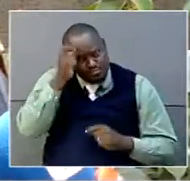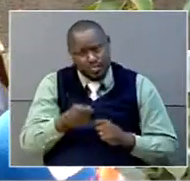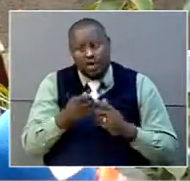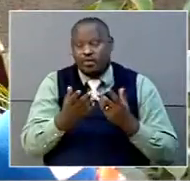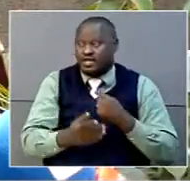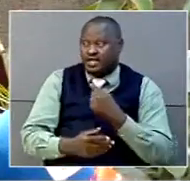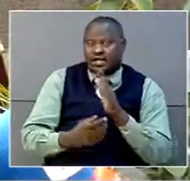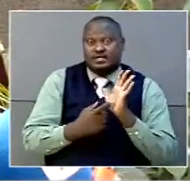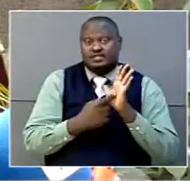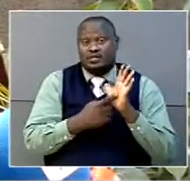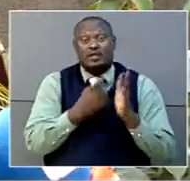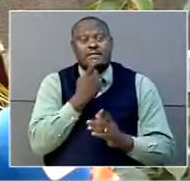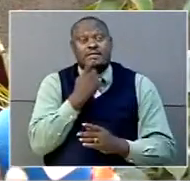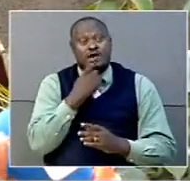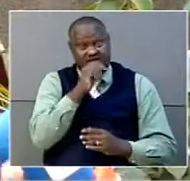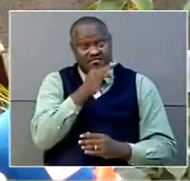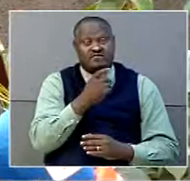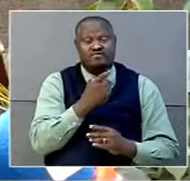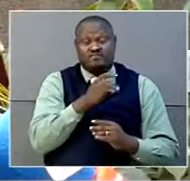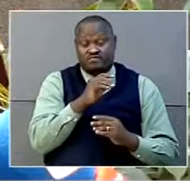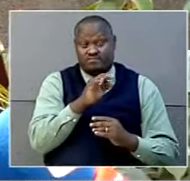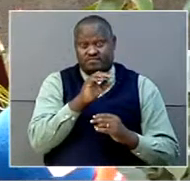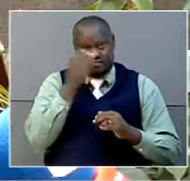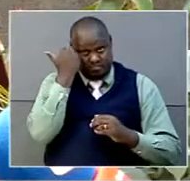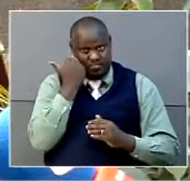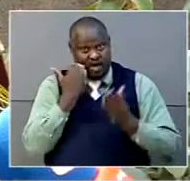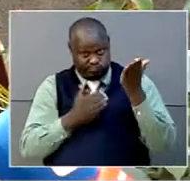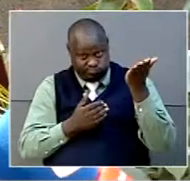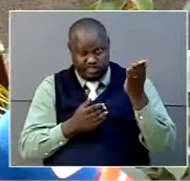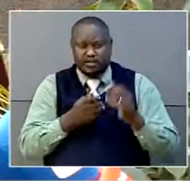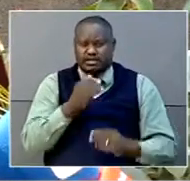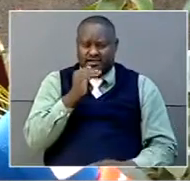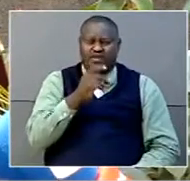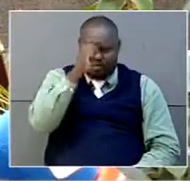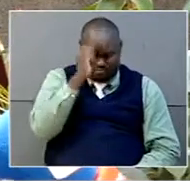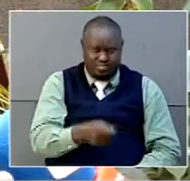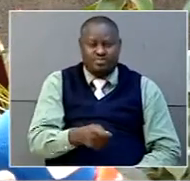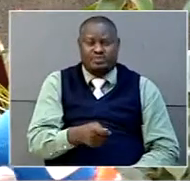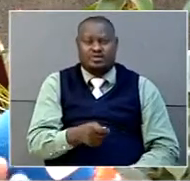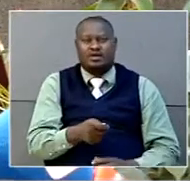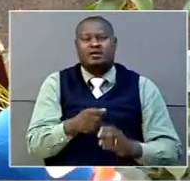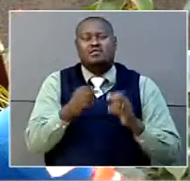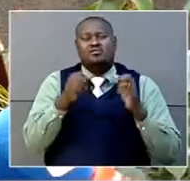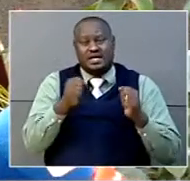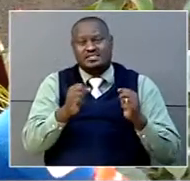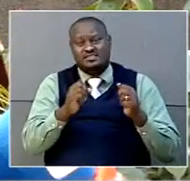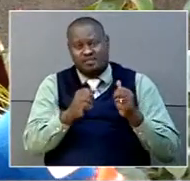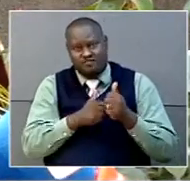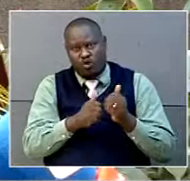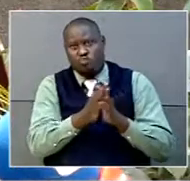Karamoja, when sentencing an offender, will take into account